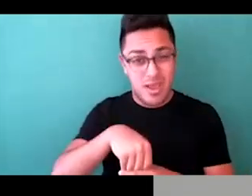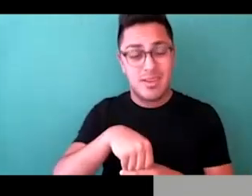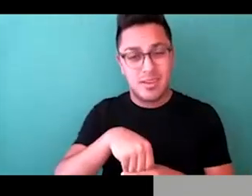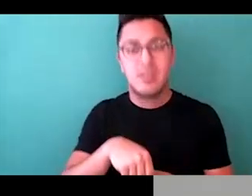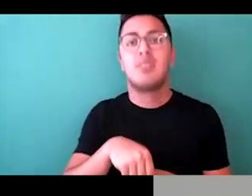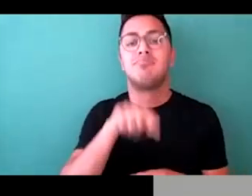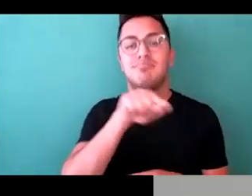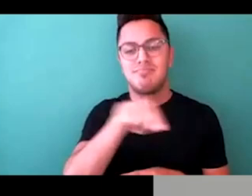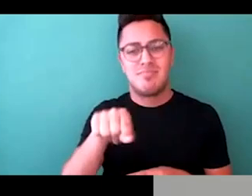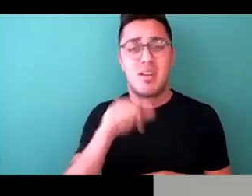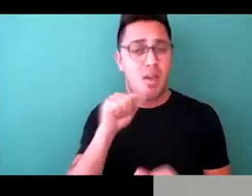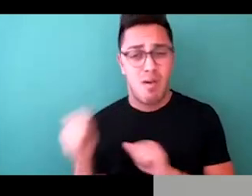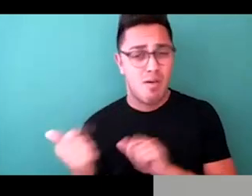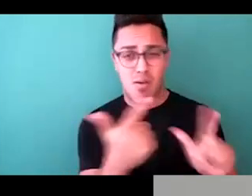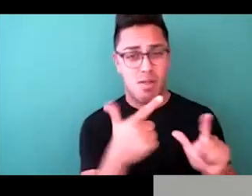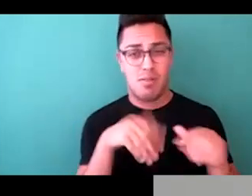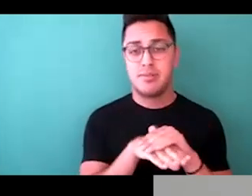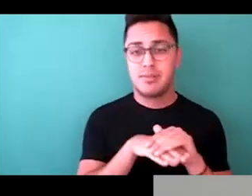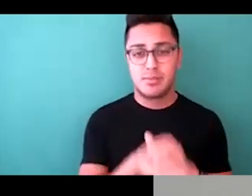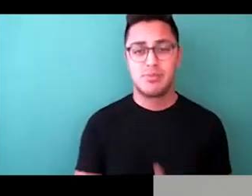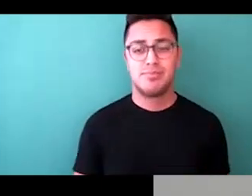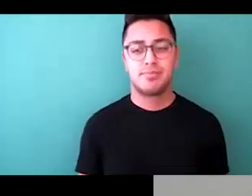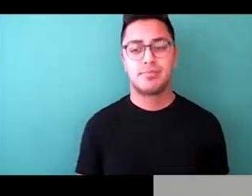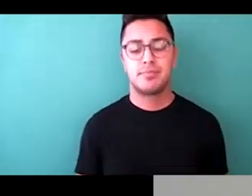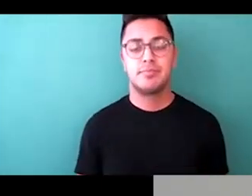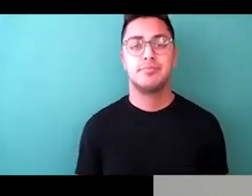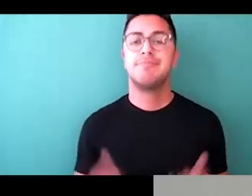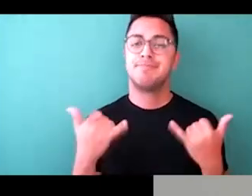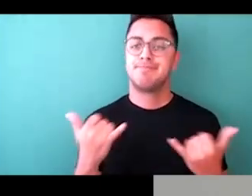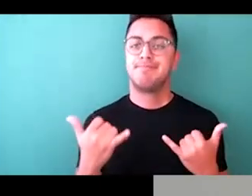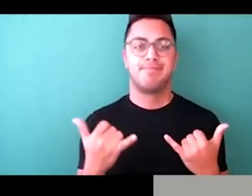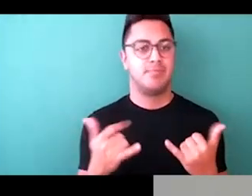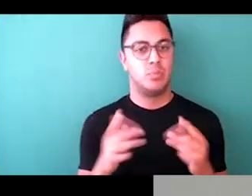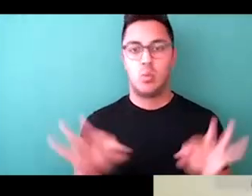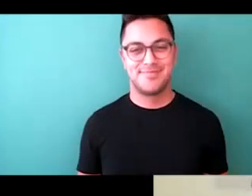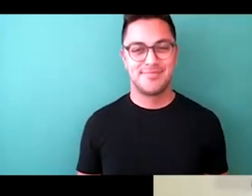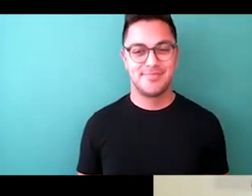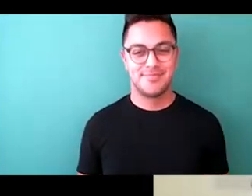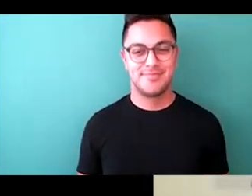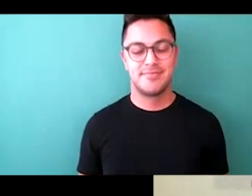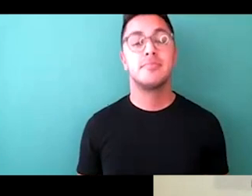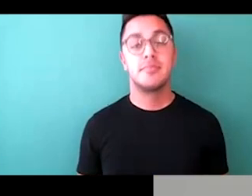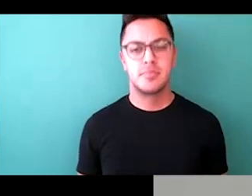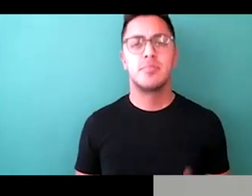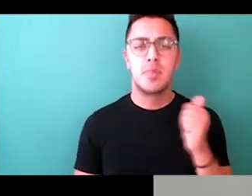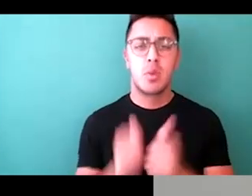accessible. And I think this is such a timely conversation, because so most buildings have to